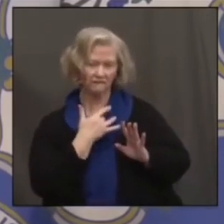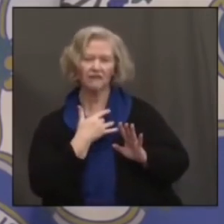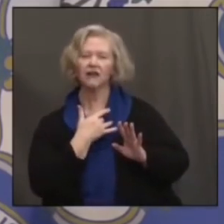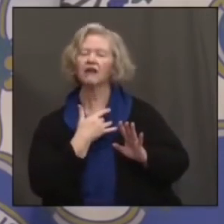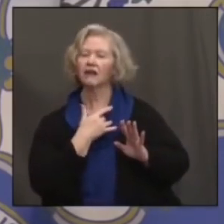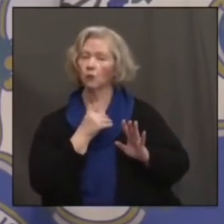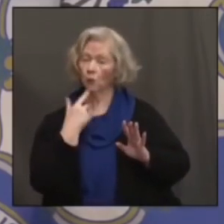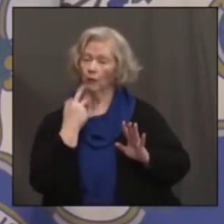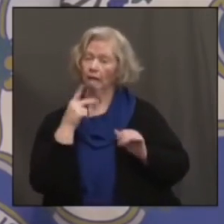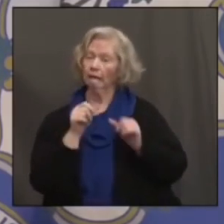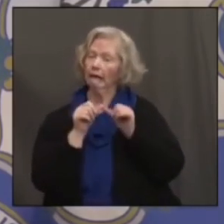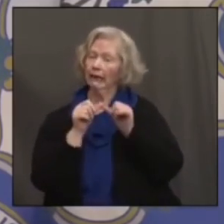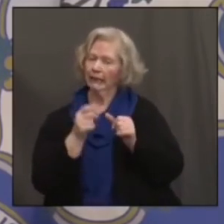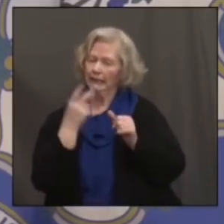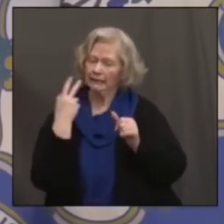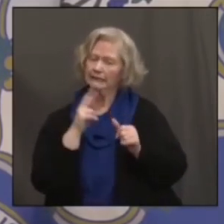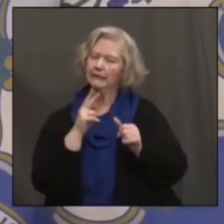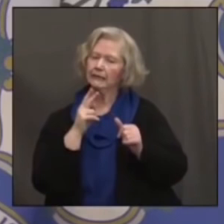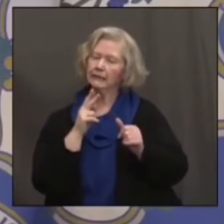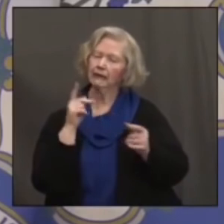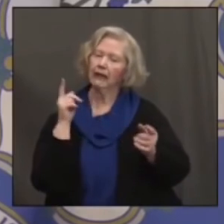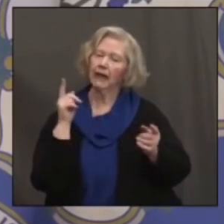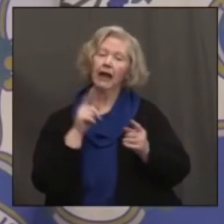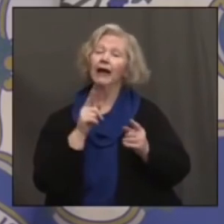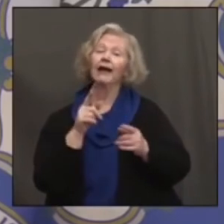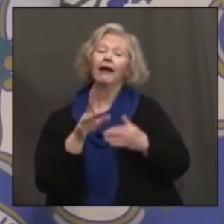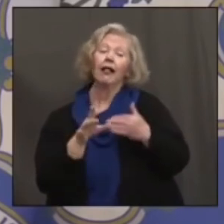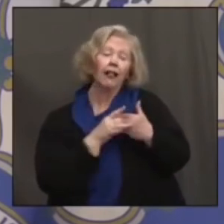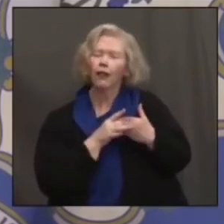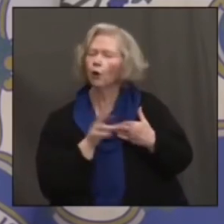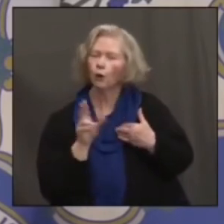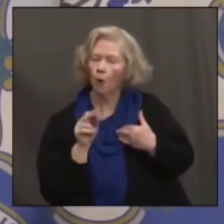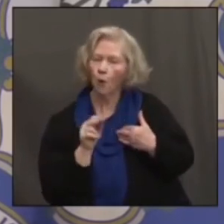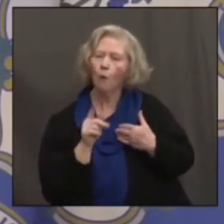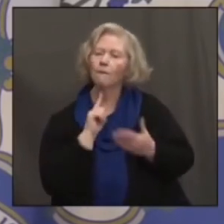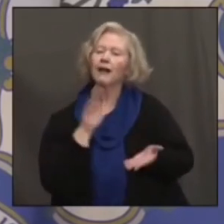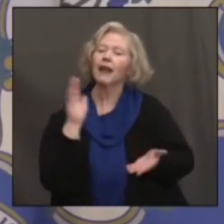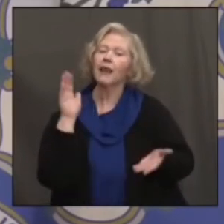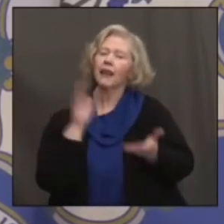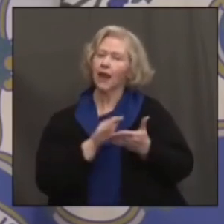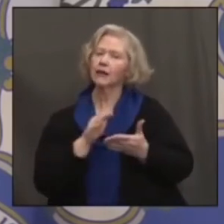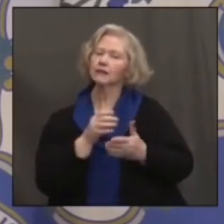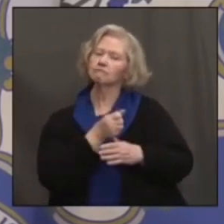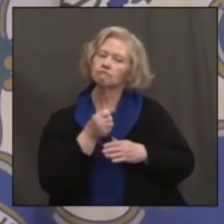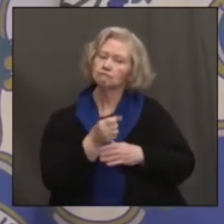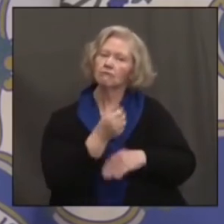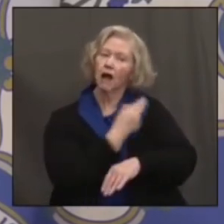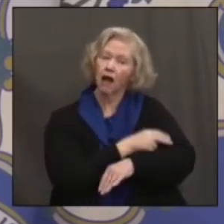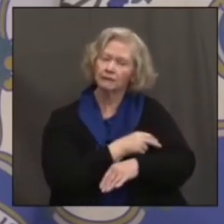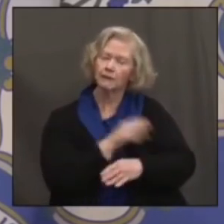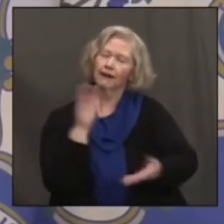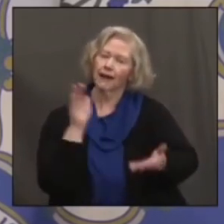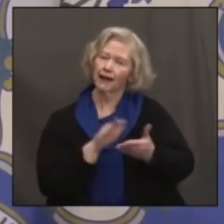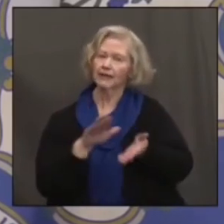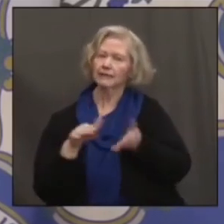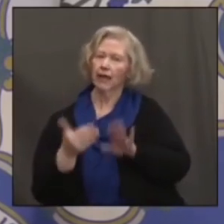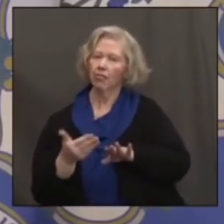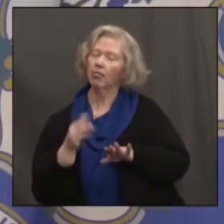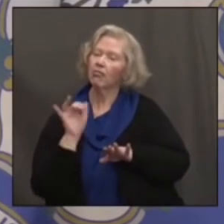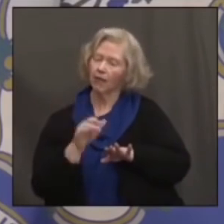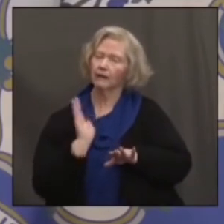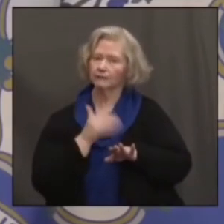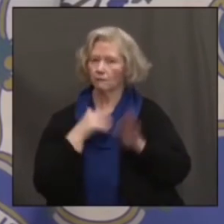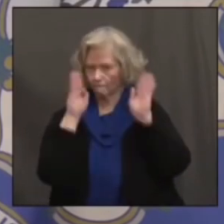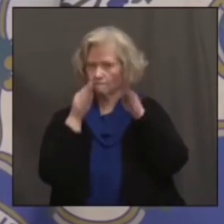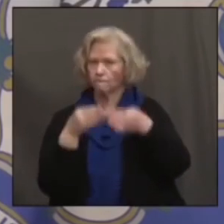a downward trend, not necessarily in infections, but I think in hospitalizations and fatalities. And that's our key metric going forward.